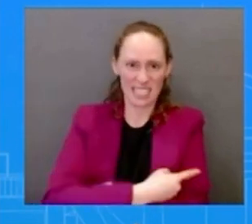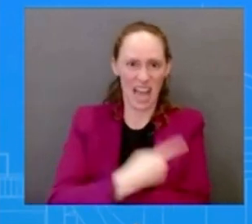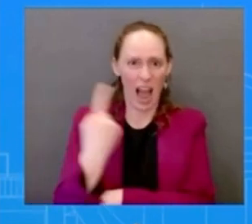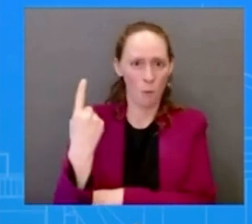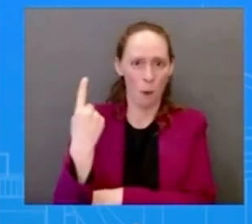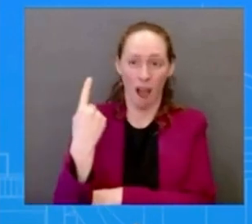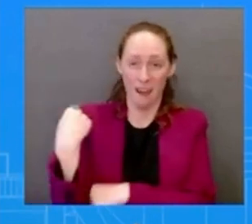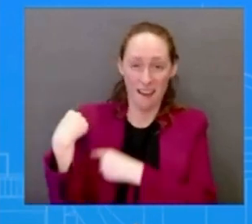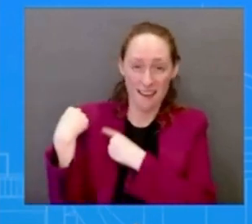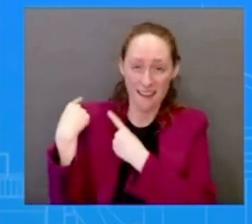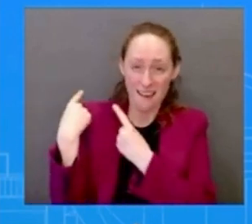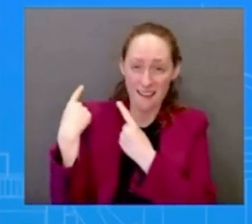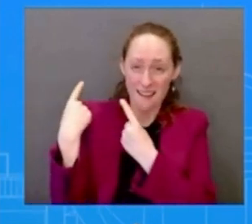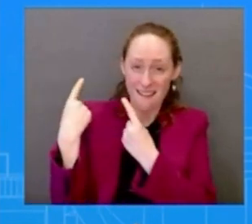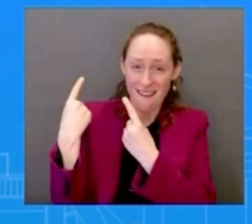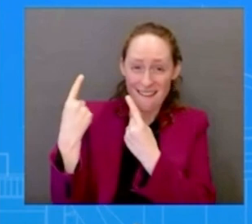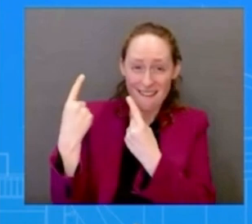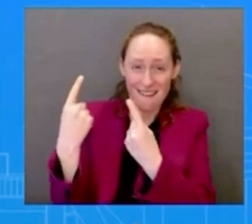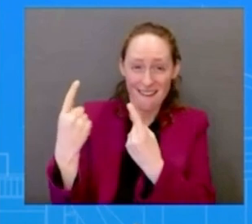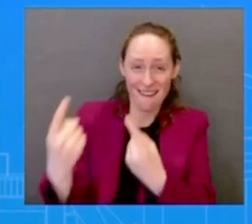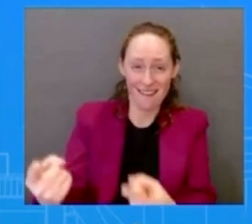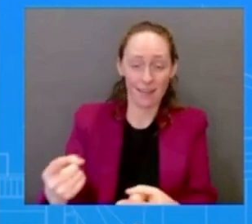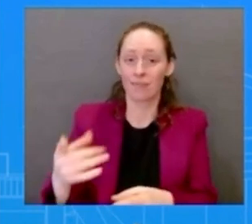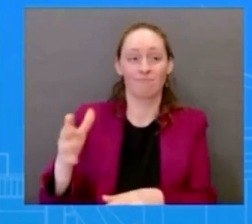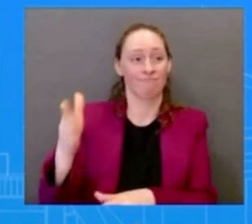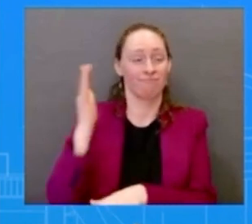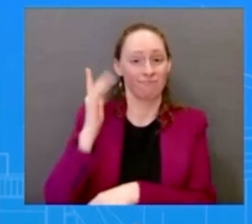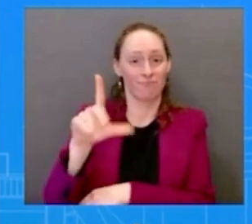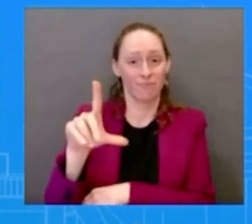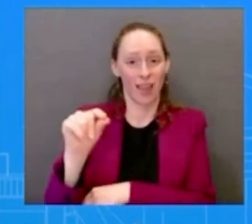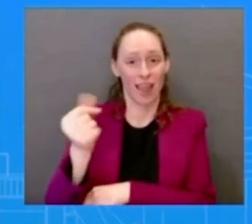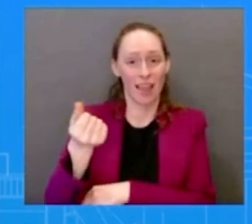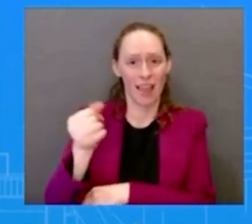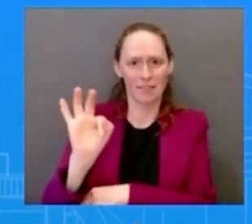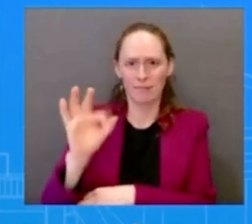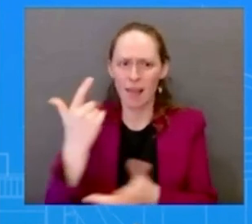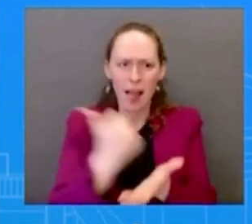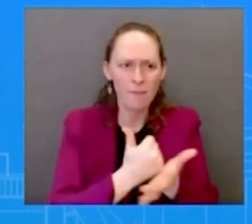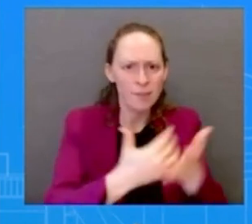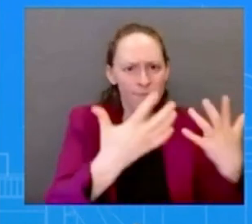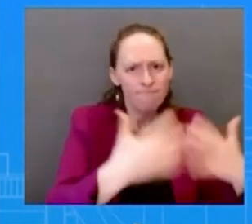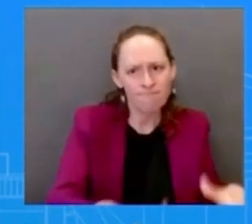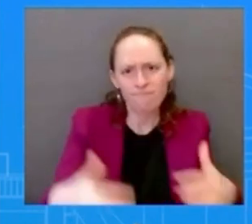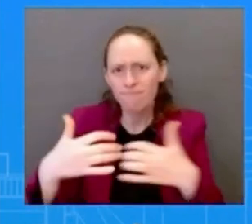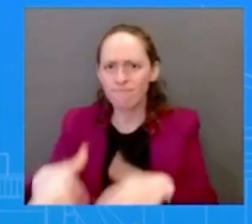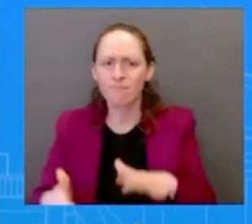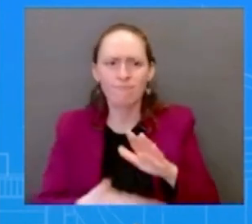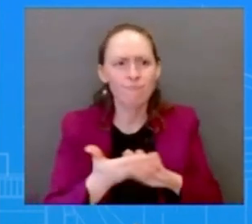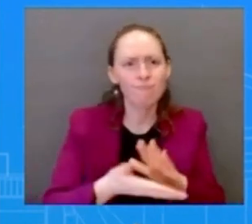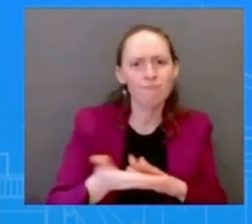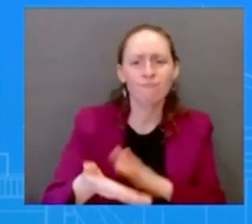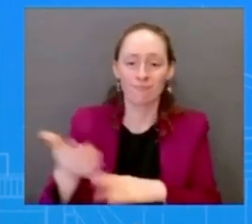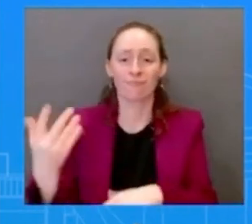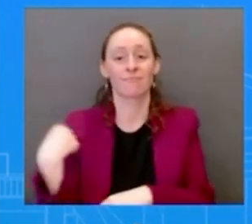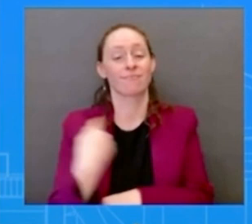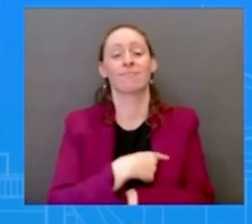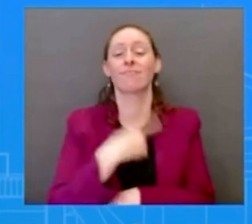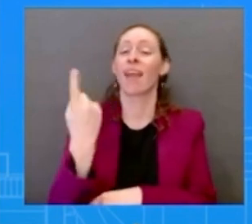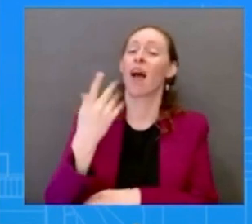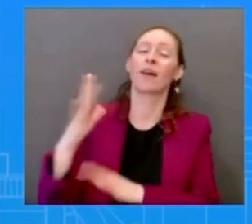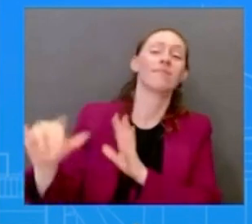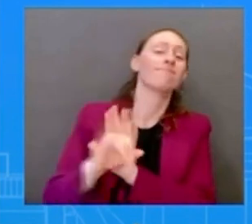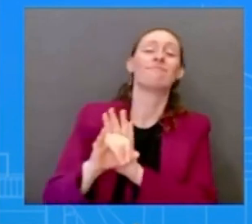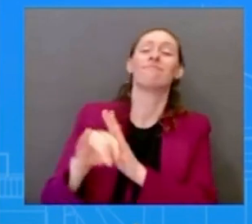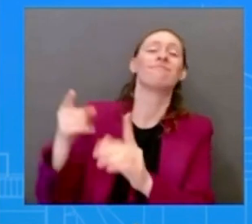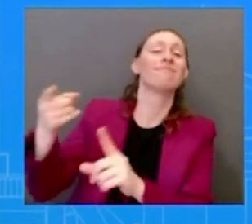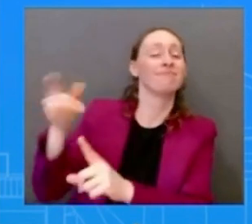2019 for the campaign he has affectionately been known as our Florida man for his knowledge of all things Florida if you have